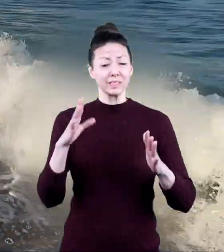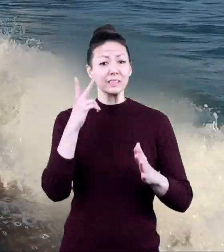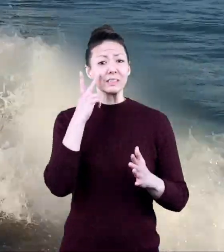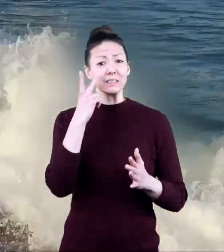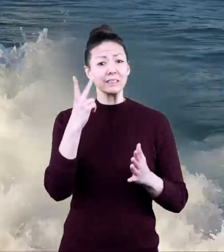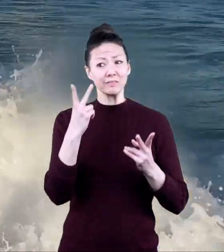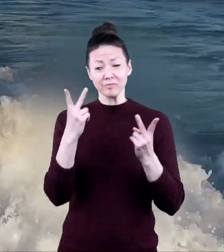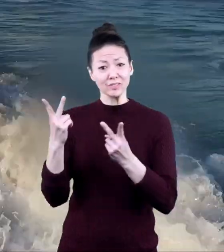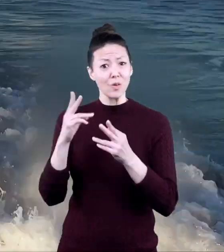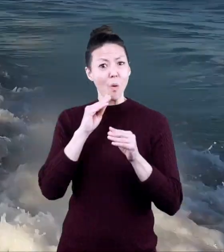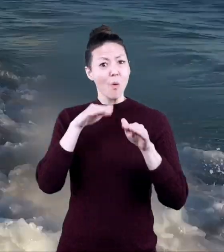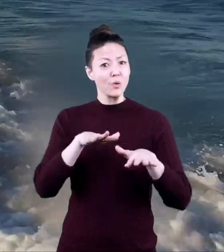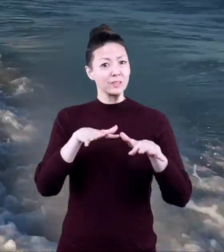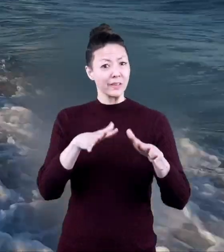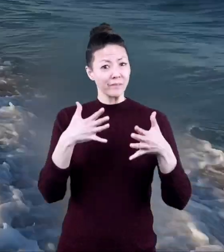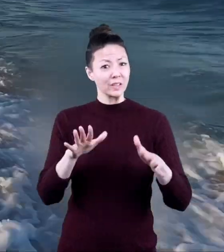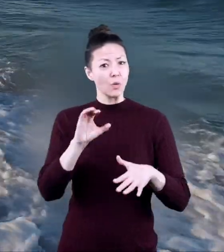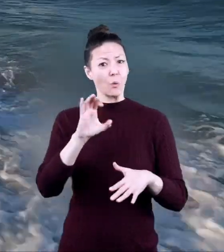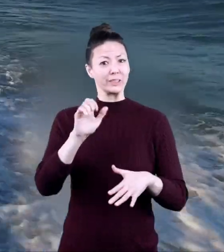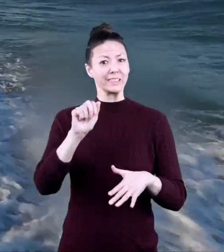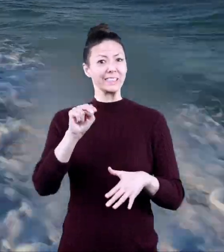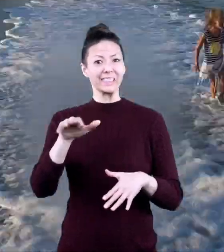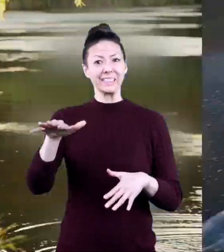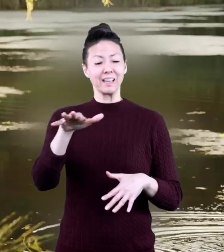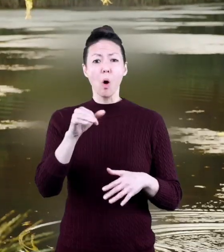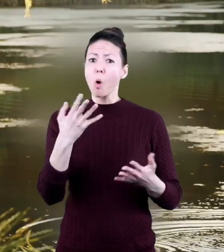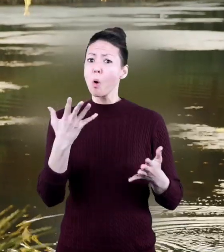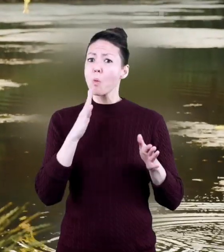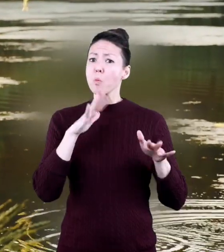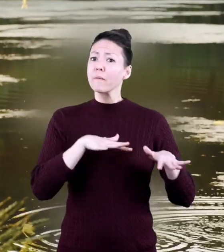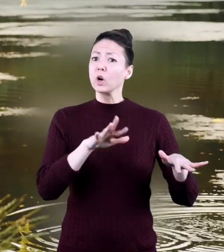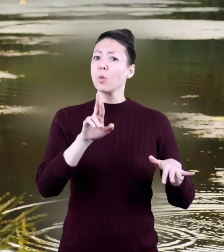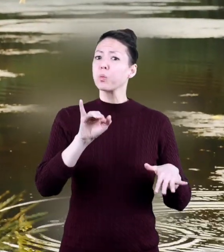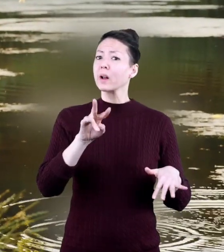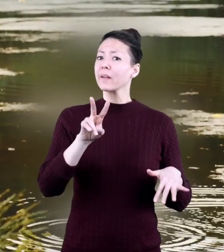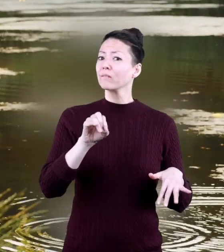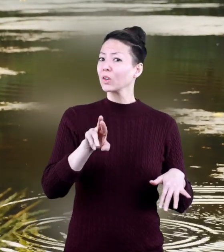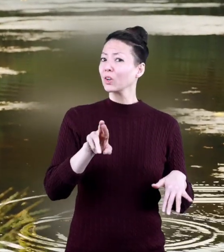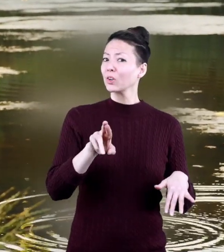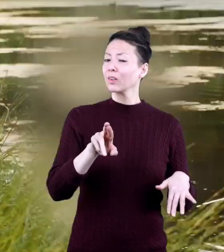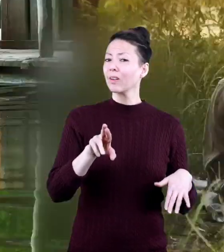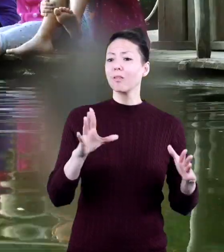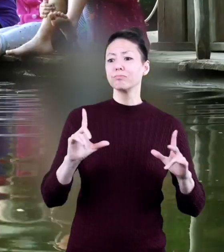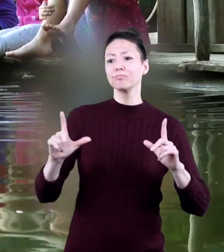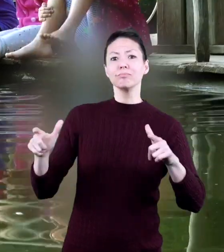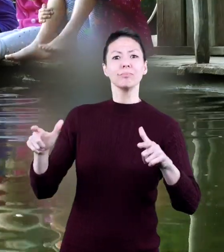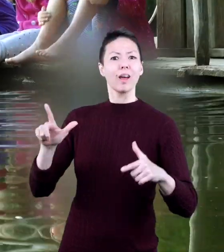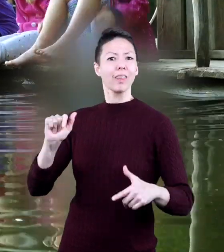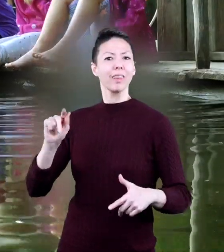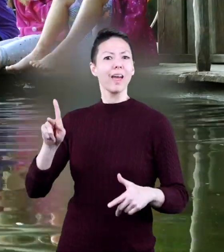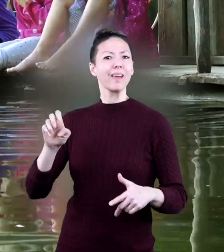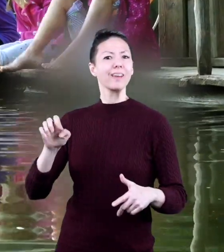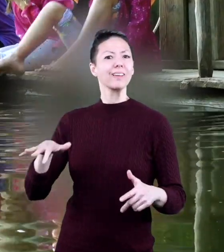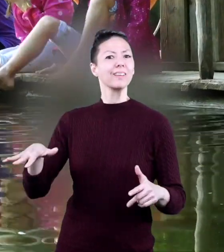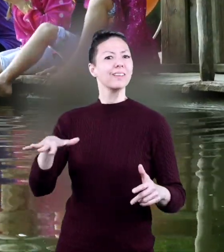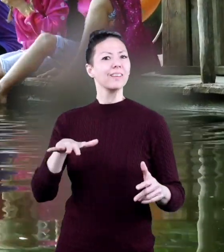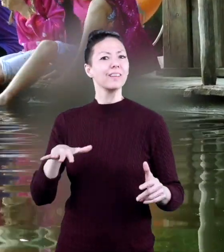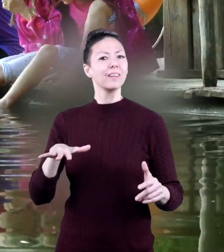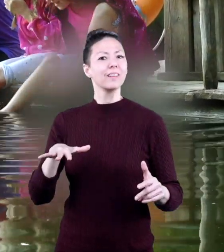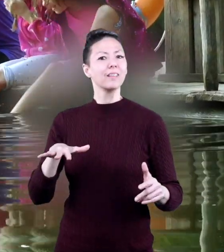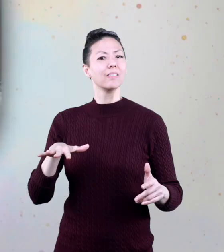have you ever visited the ocean what about a river or a lake